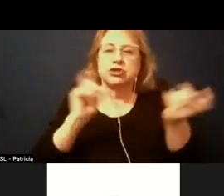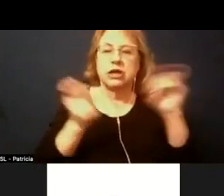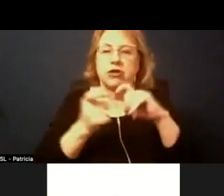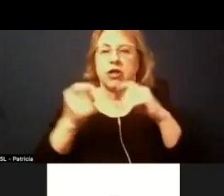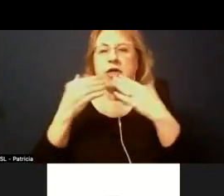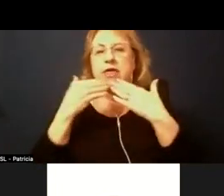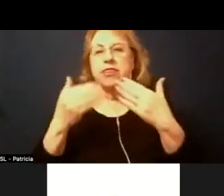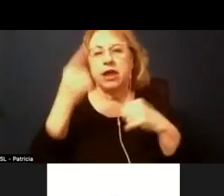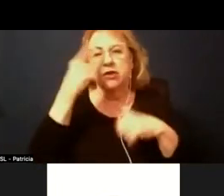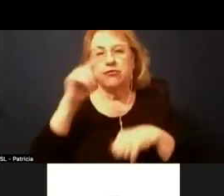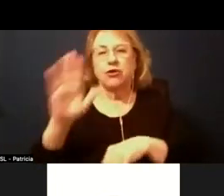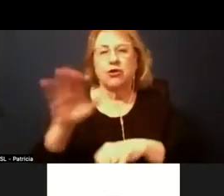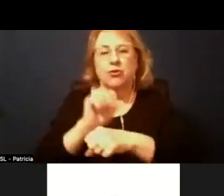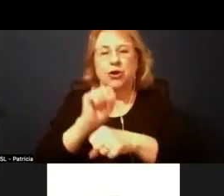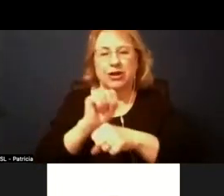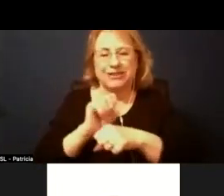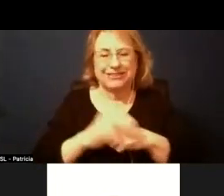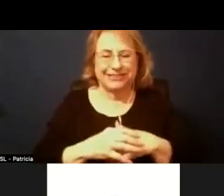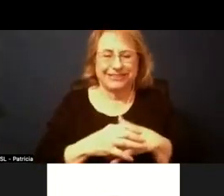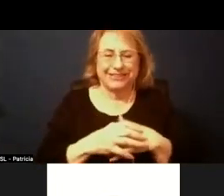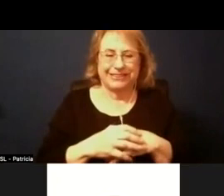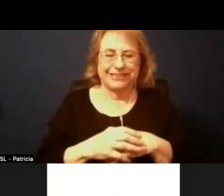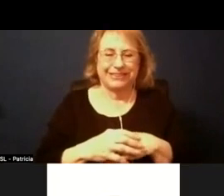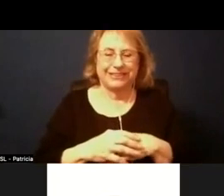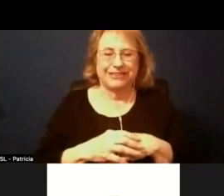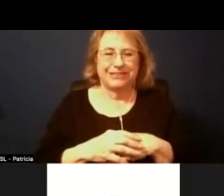you for for your work on those um for that